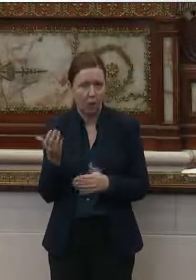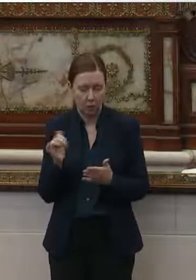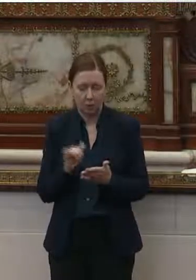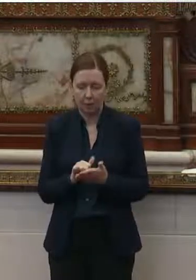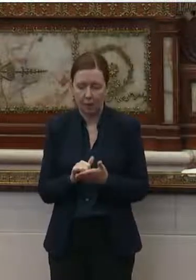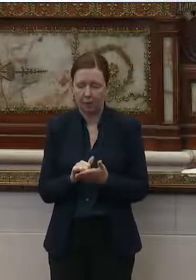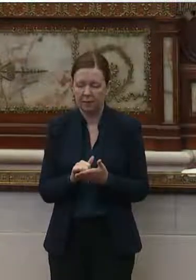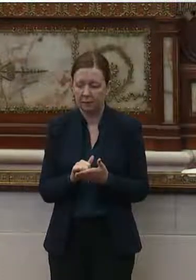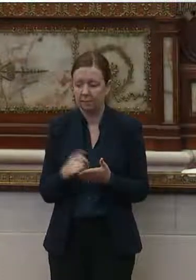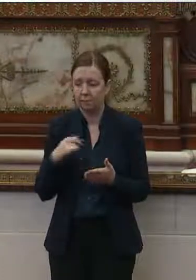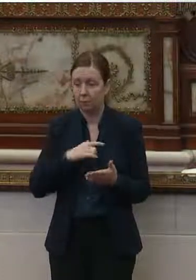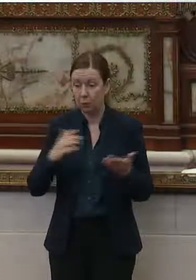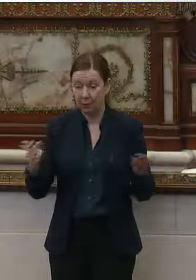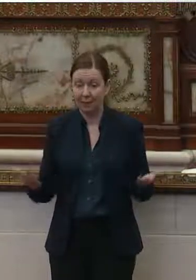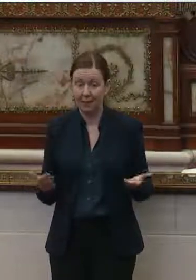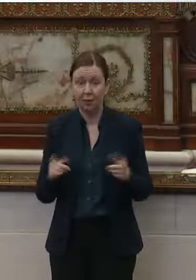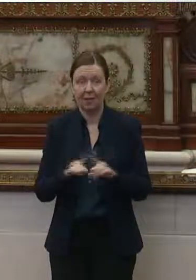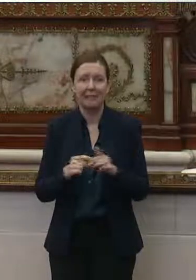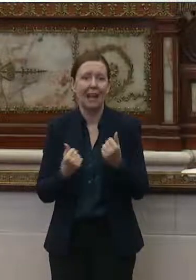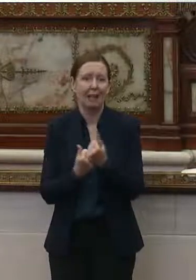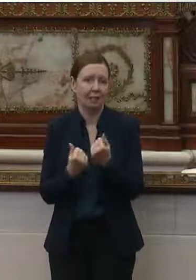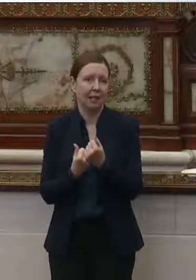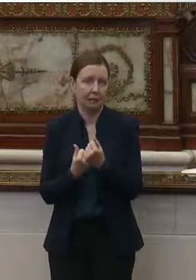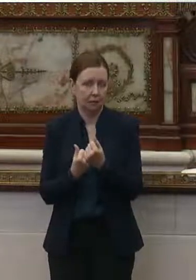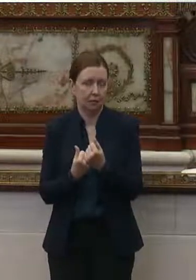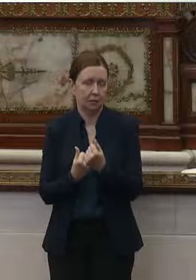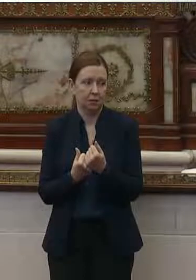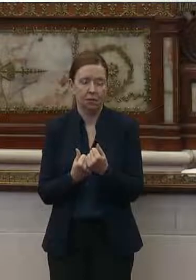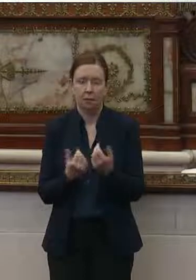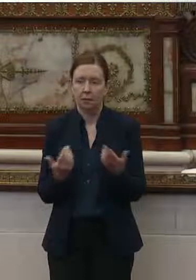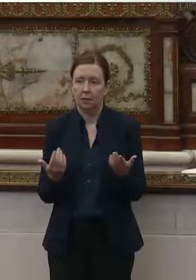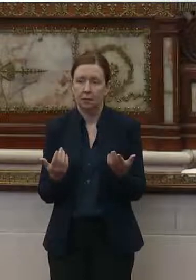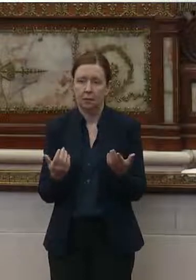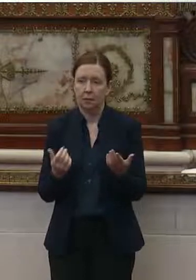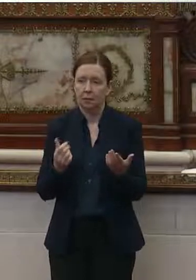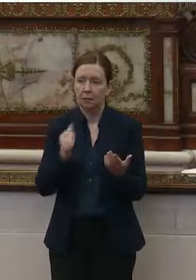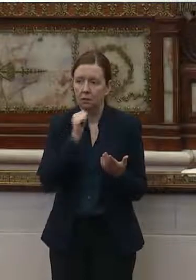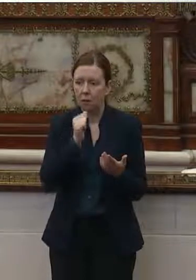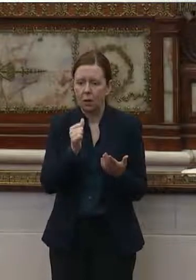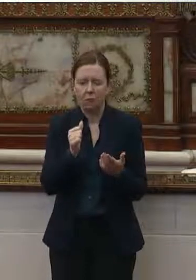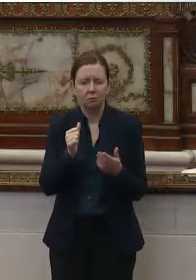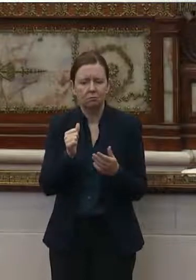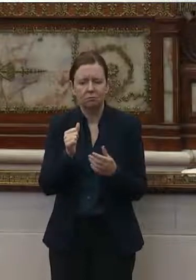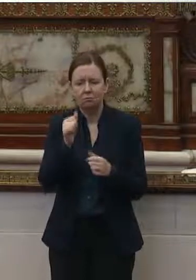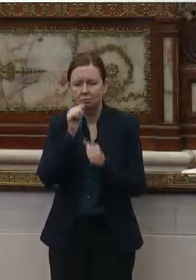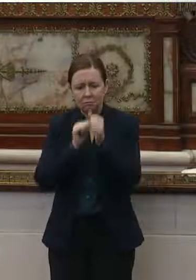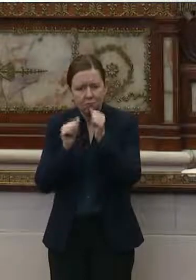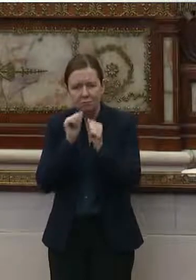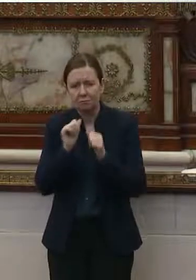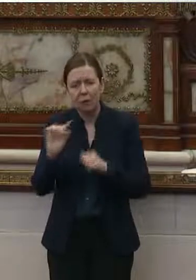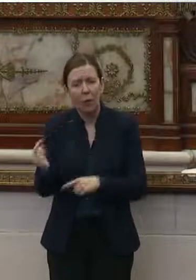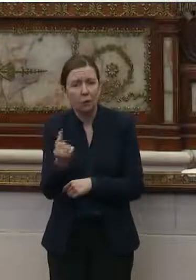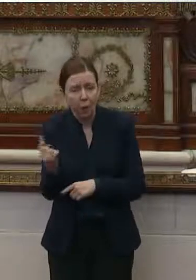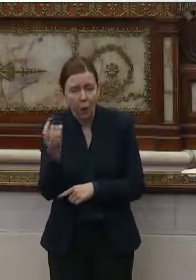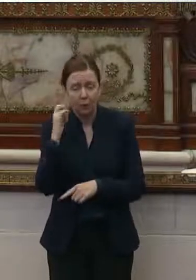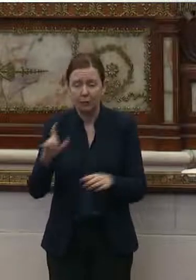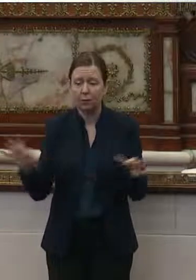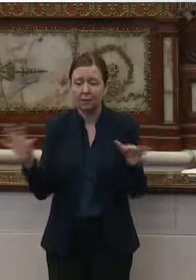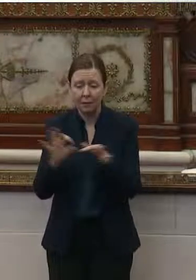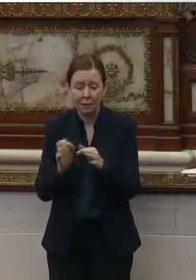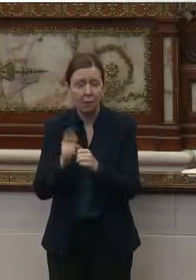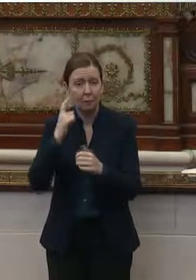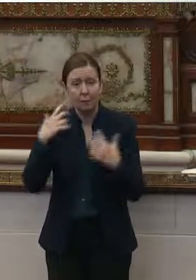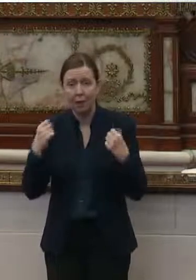we are here as an advocate. And don't go through things alone. If you need connections with mental